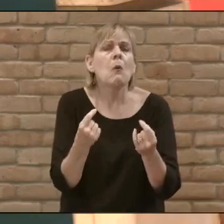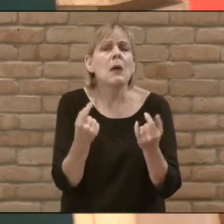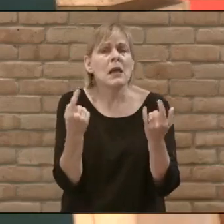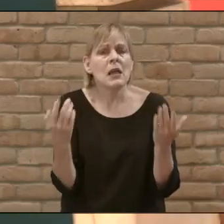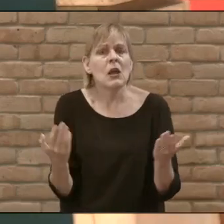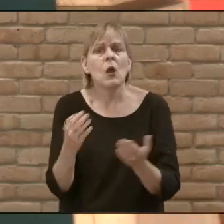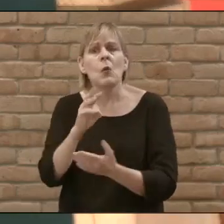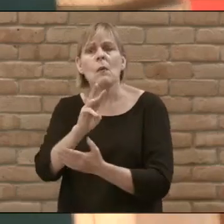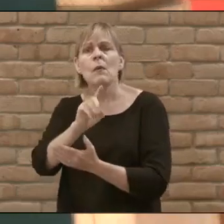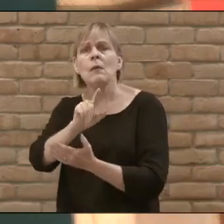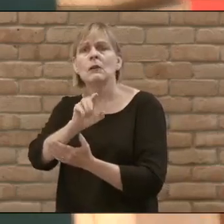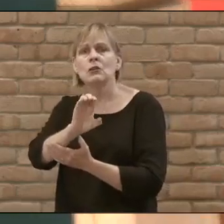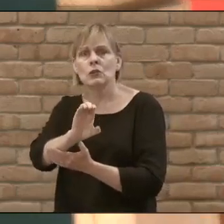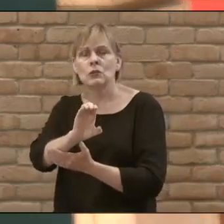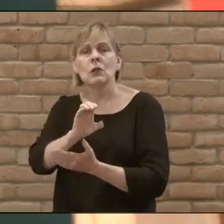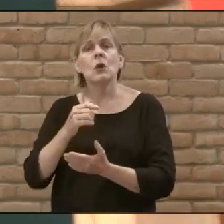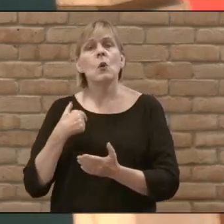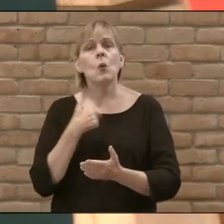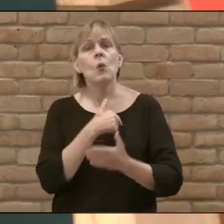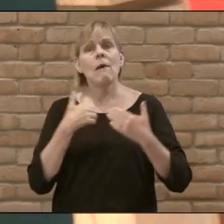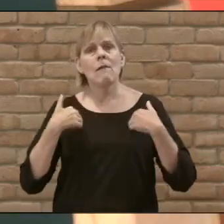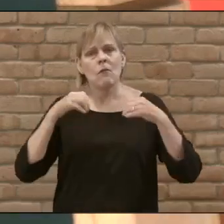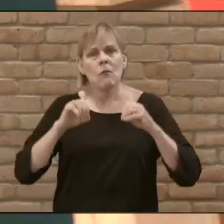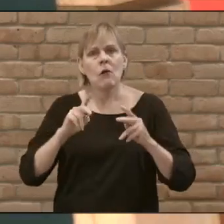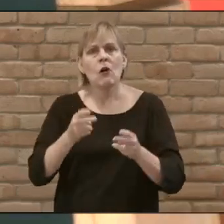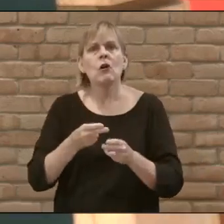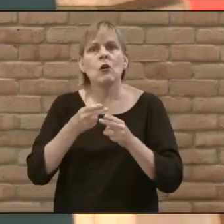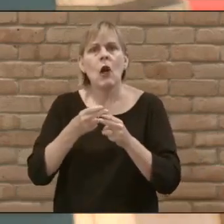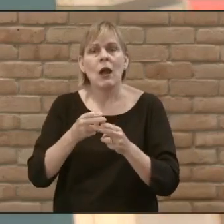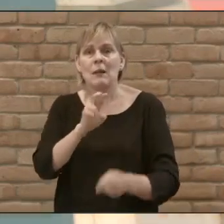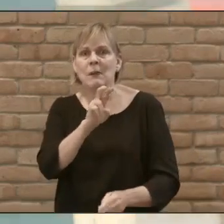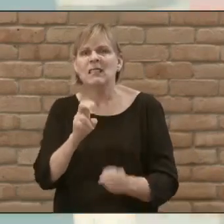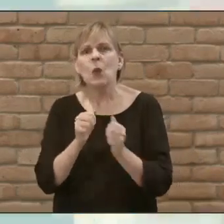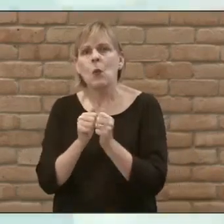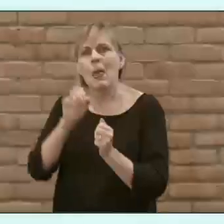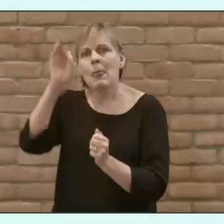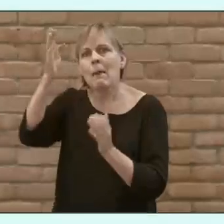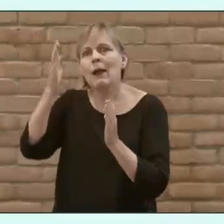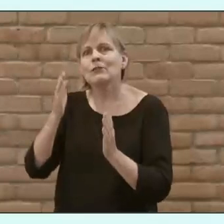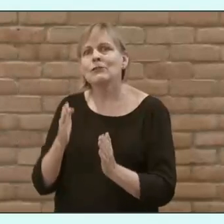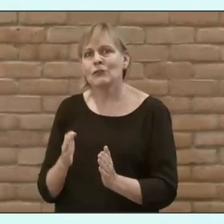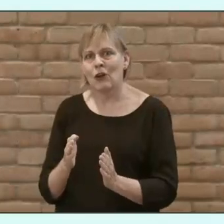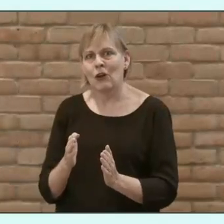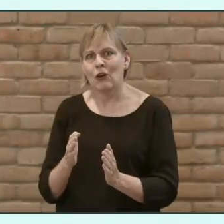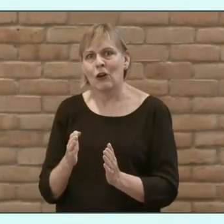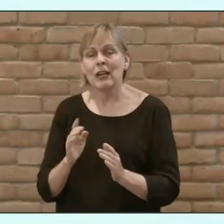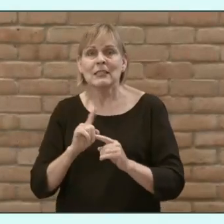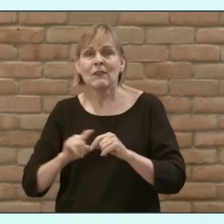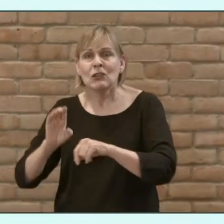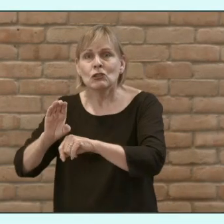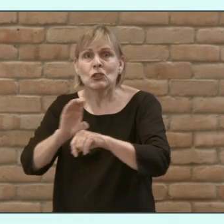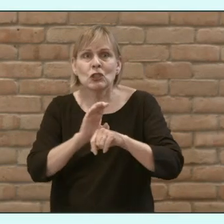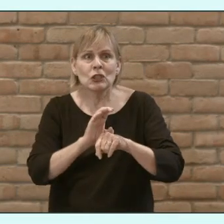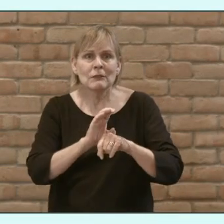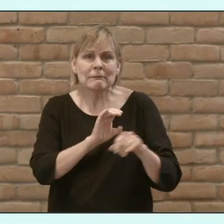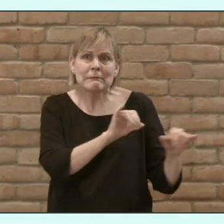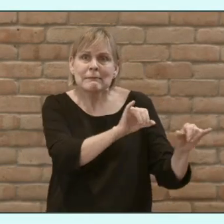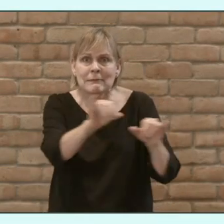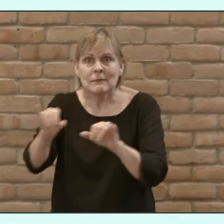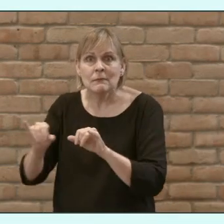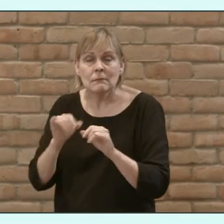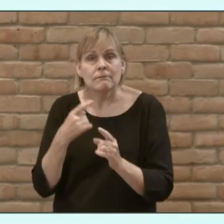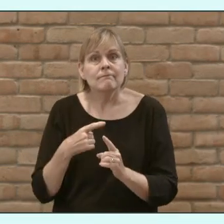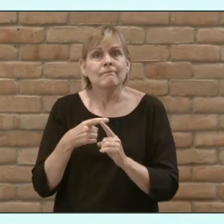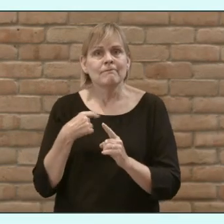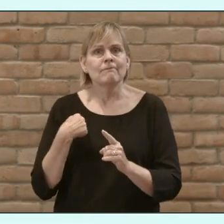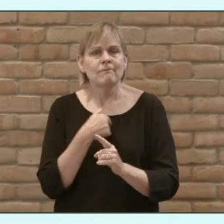Woodbury Lutheran Church We have an opportunity called Pizza with the Pastor And we do it across all of our campuses And we also are going